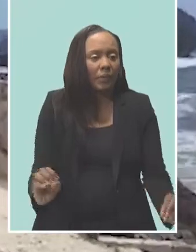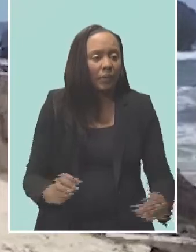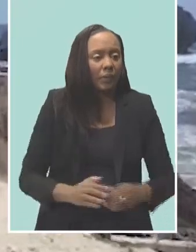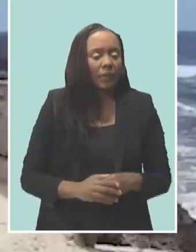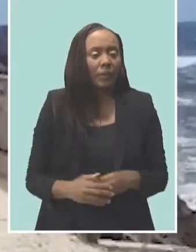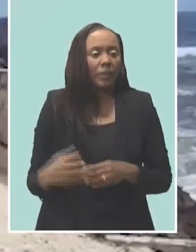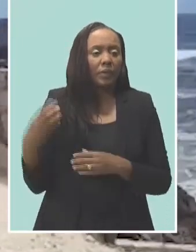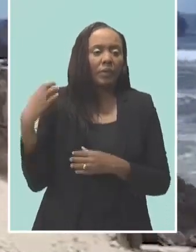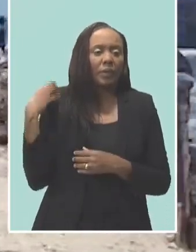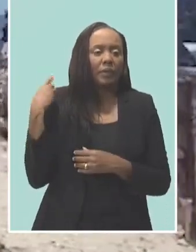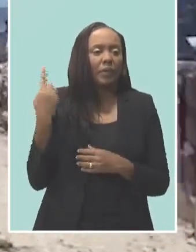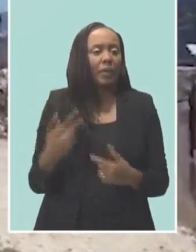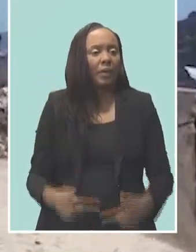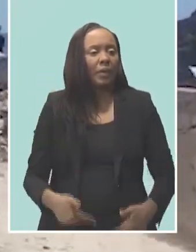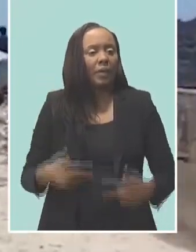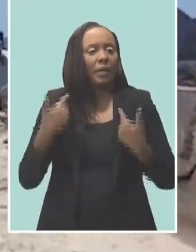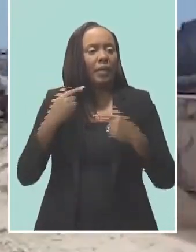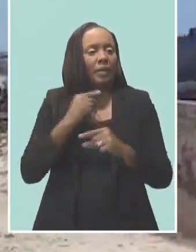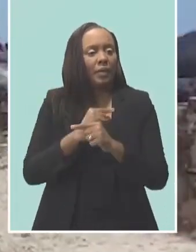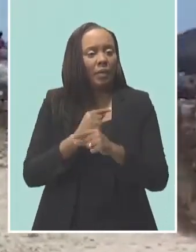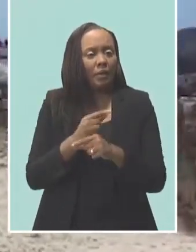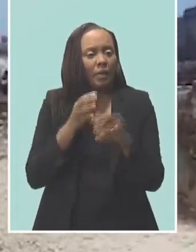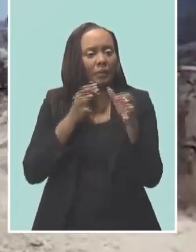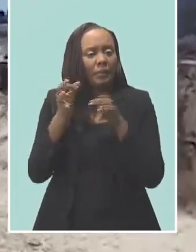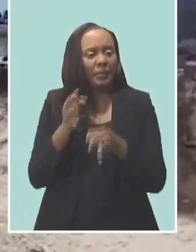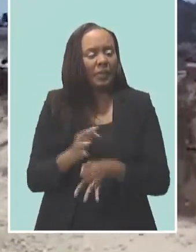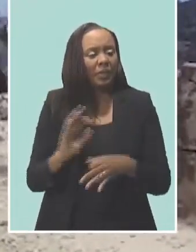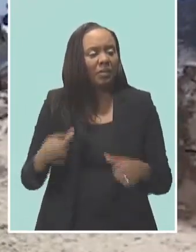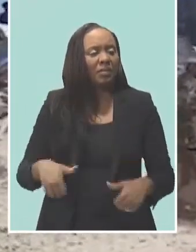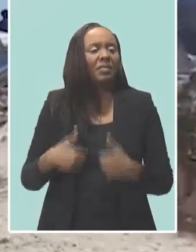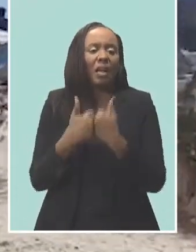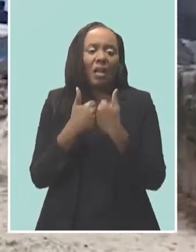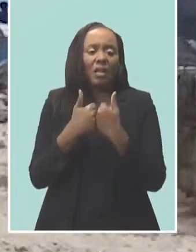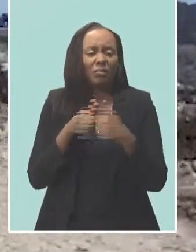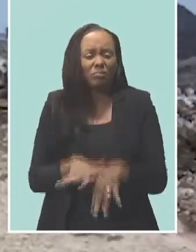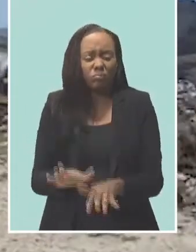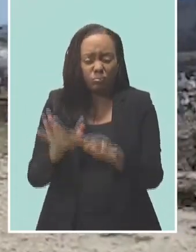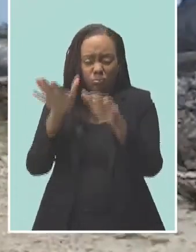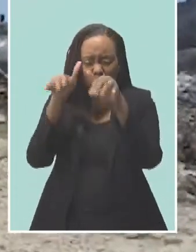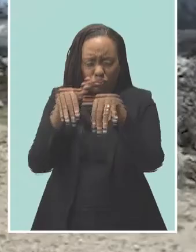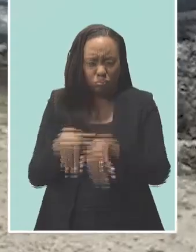also assisted with that search, explained the challenges posed by the sea conditions.